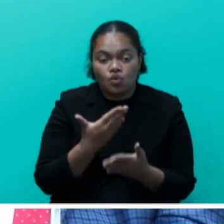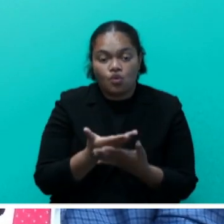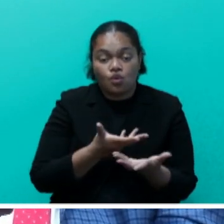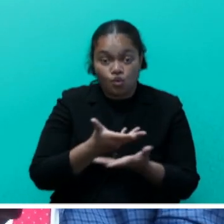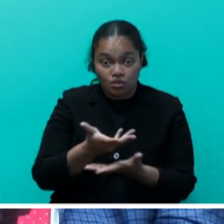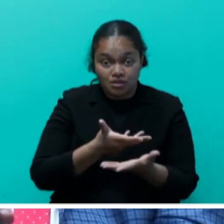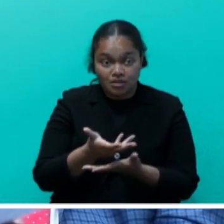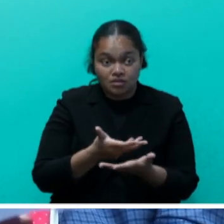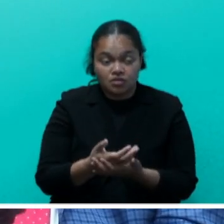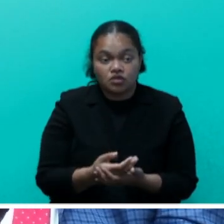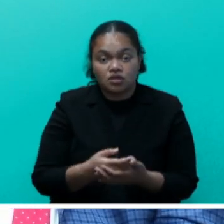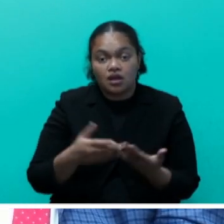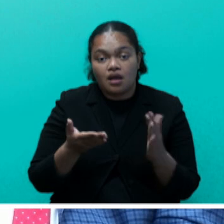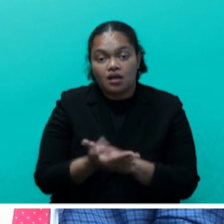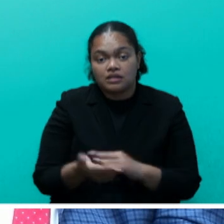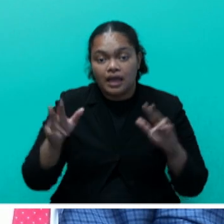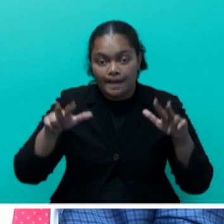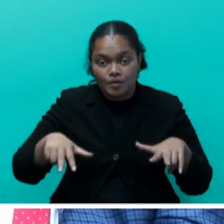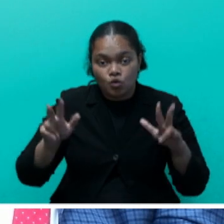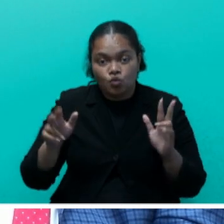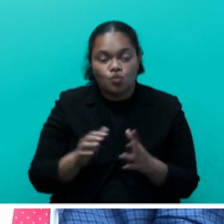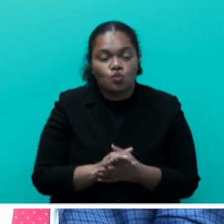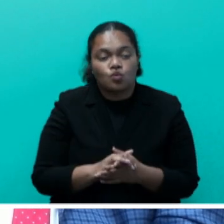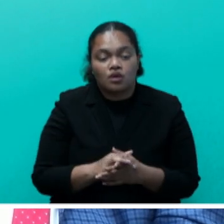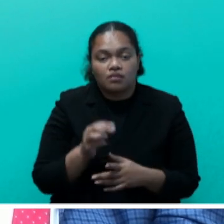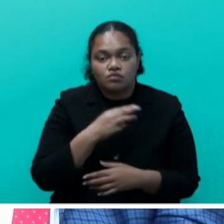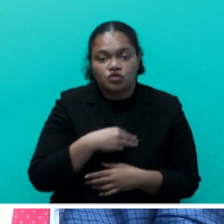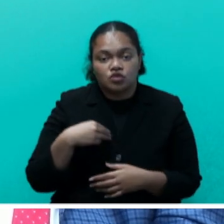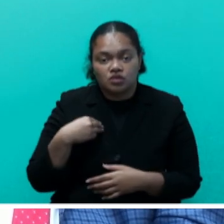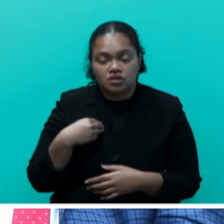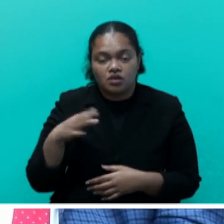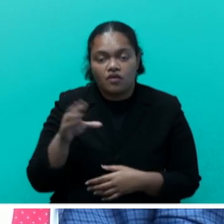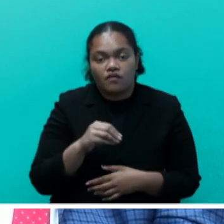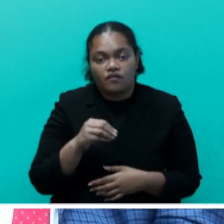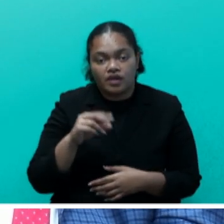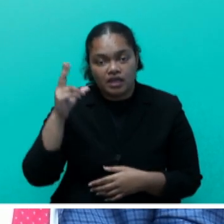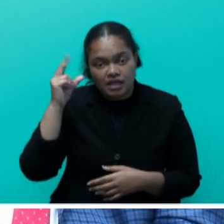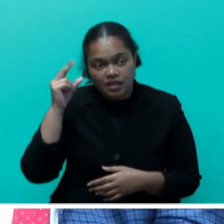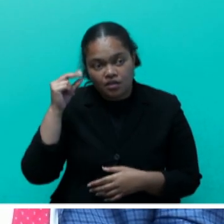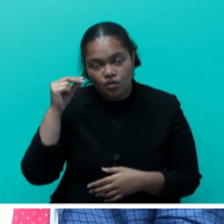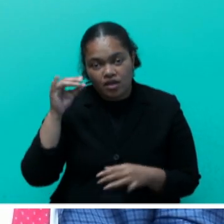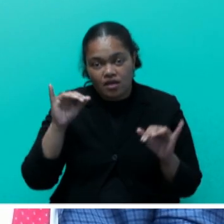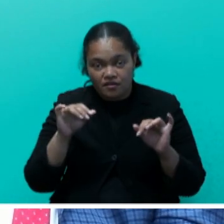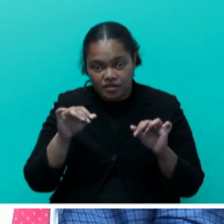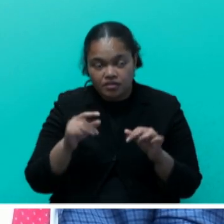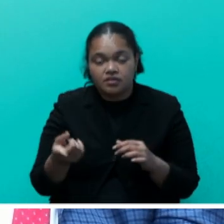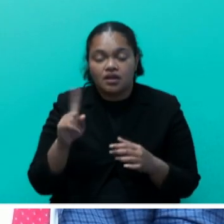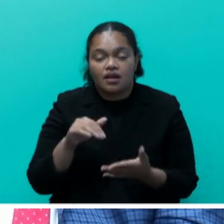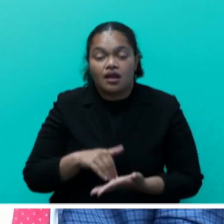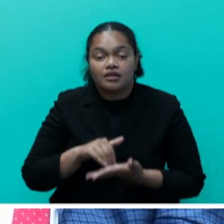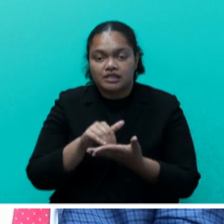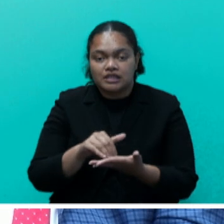on the MOU with the Ministry of Tokyo Affairs for the engagement and assistance